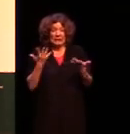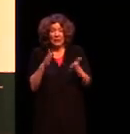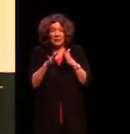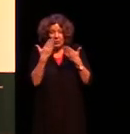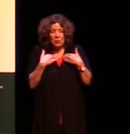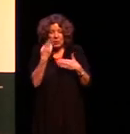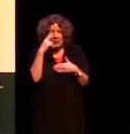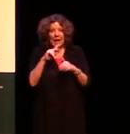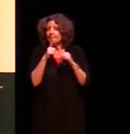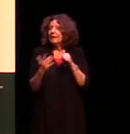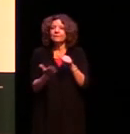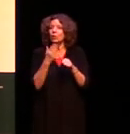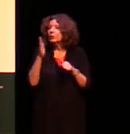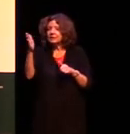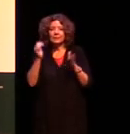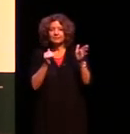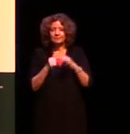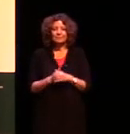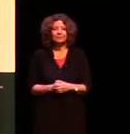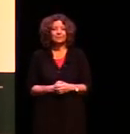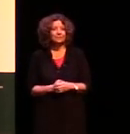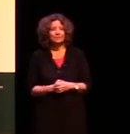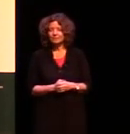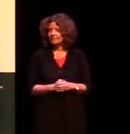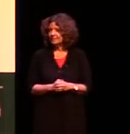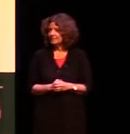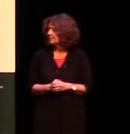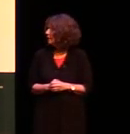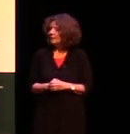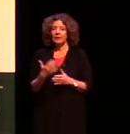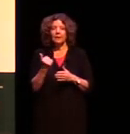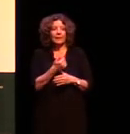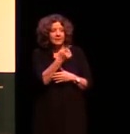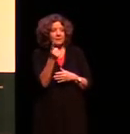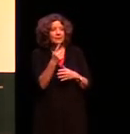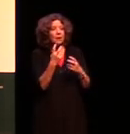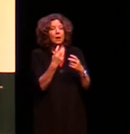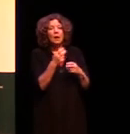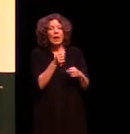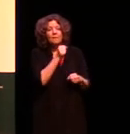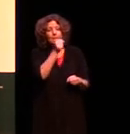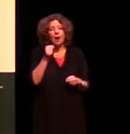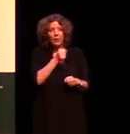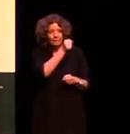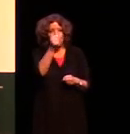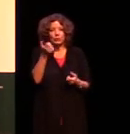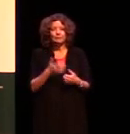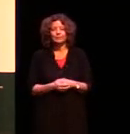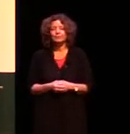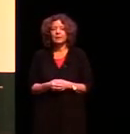you're first off the rack and yes i'm next and there's a roving mic so